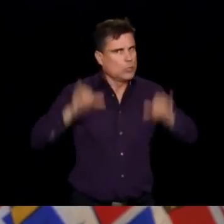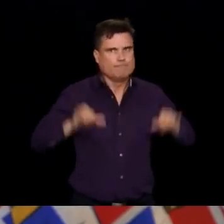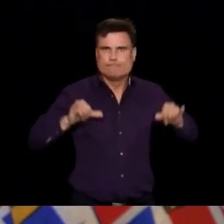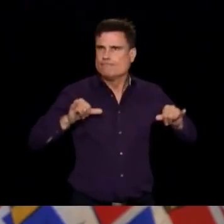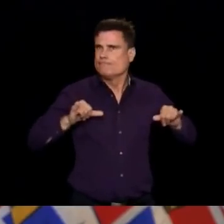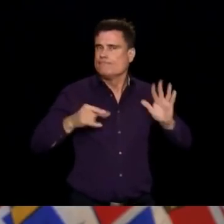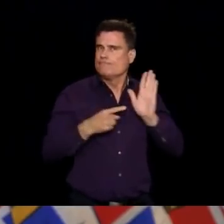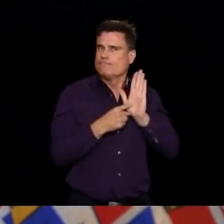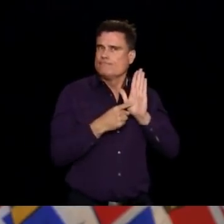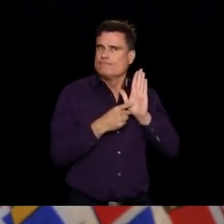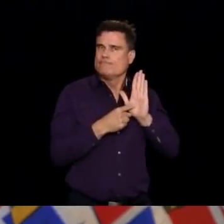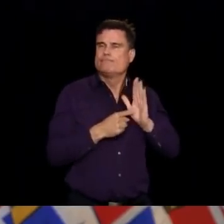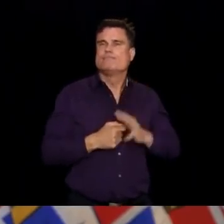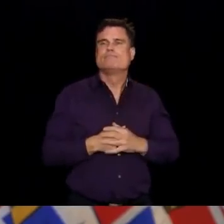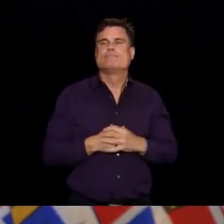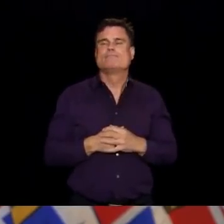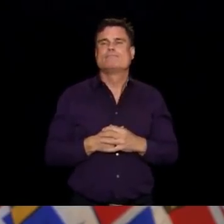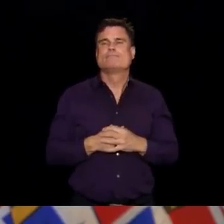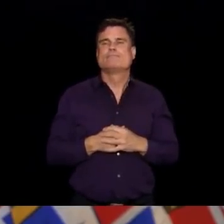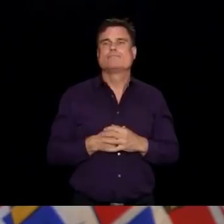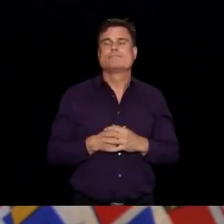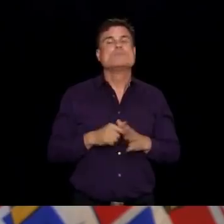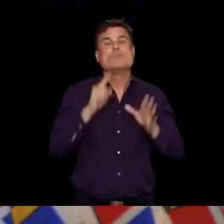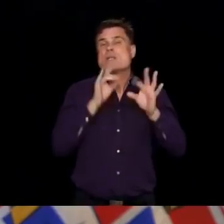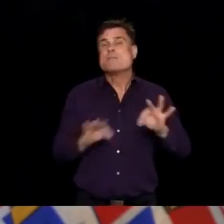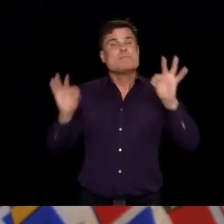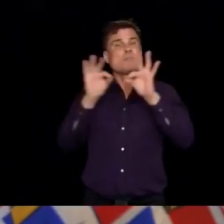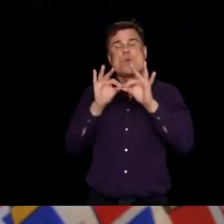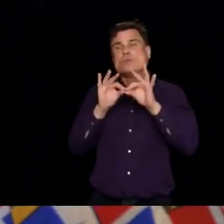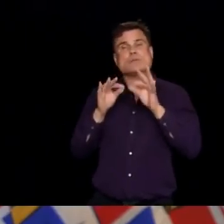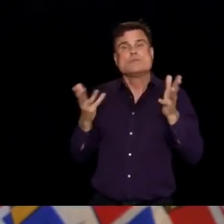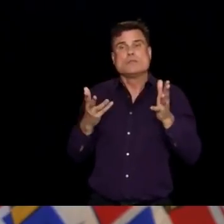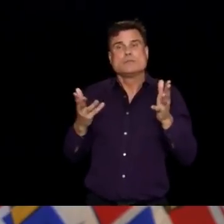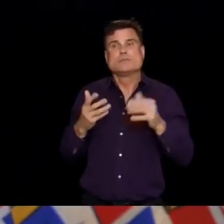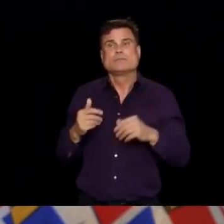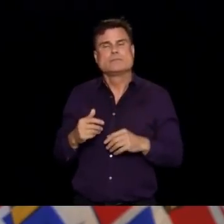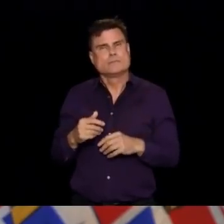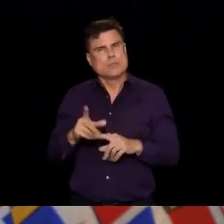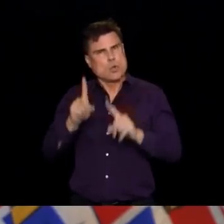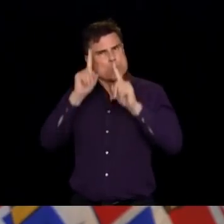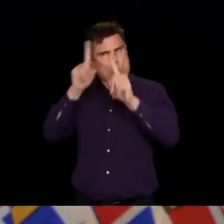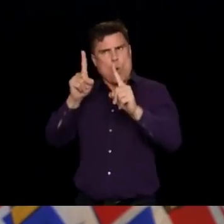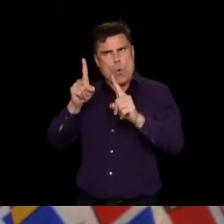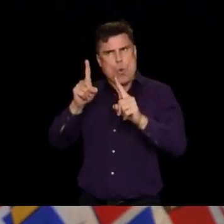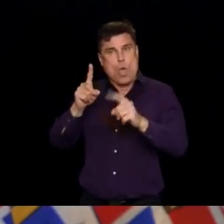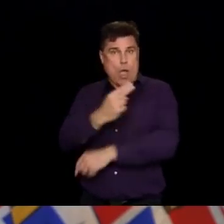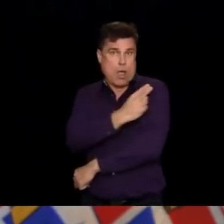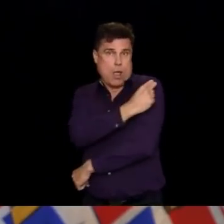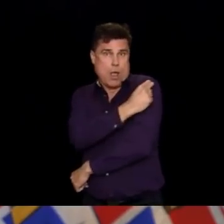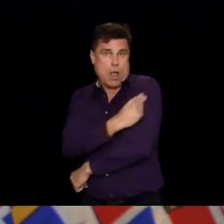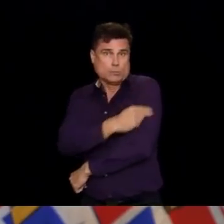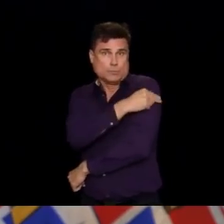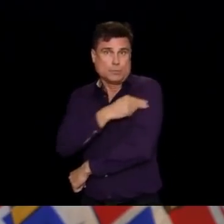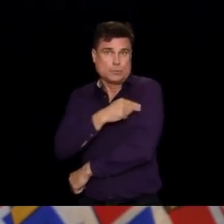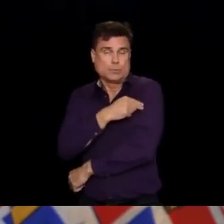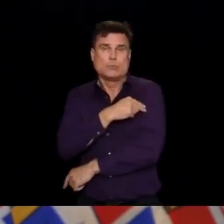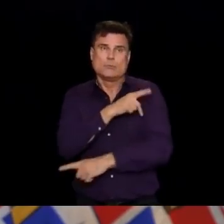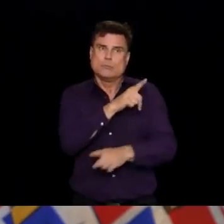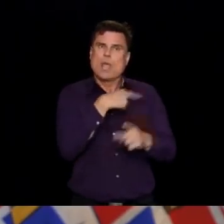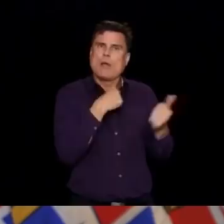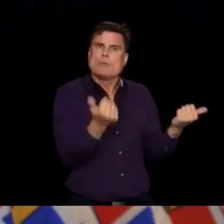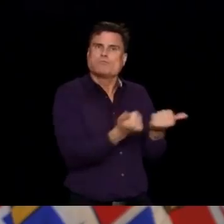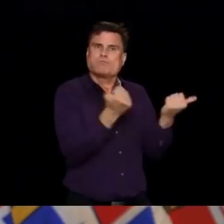and ICUs are not being overwhelmed in the same way that they were early on, we are now,